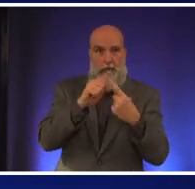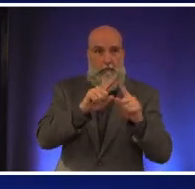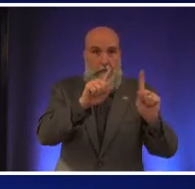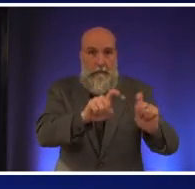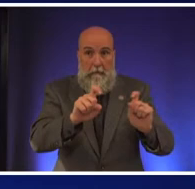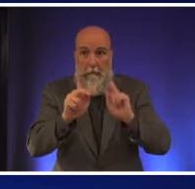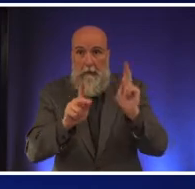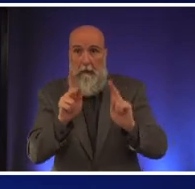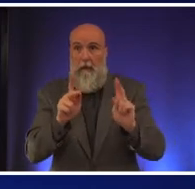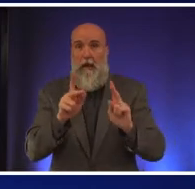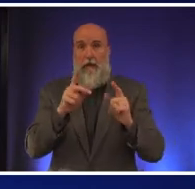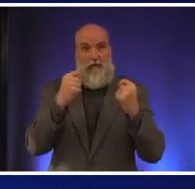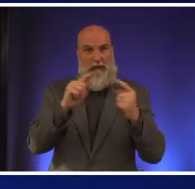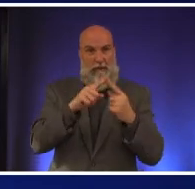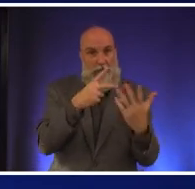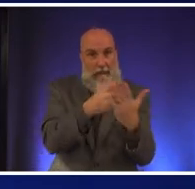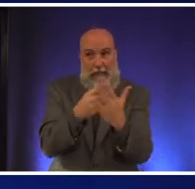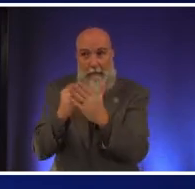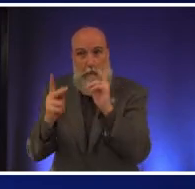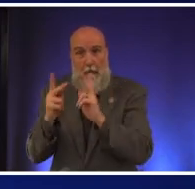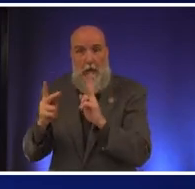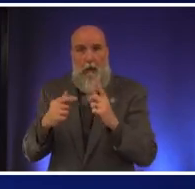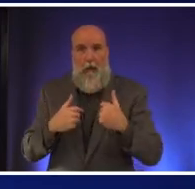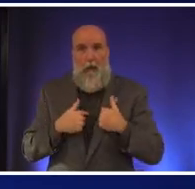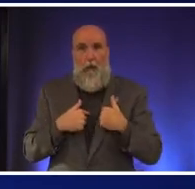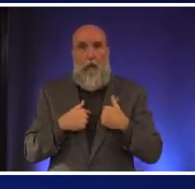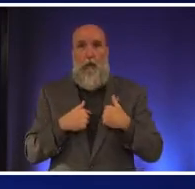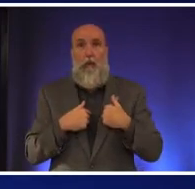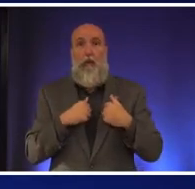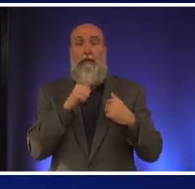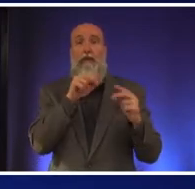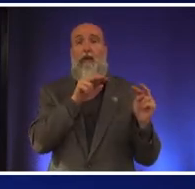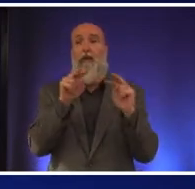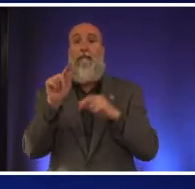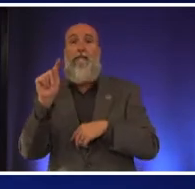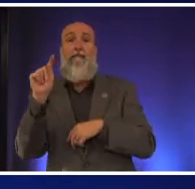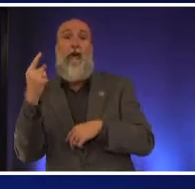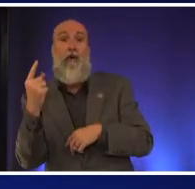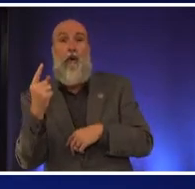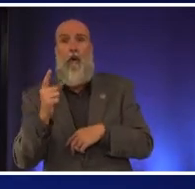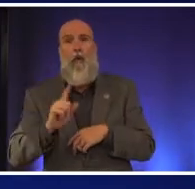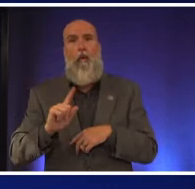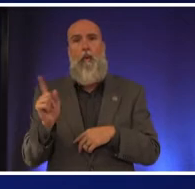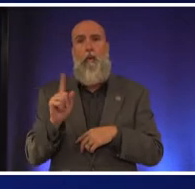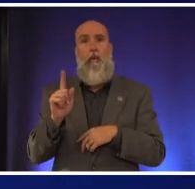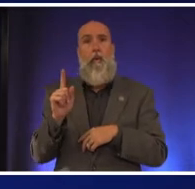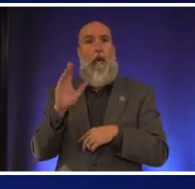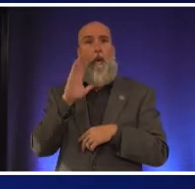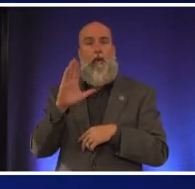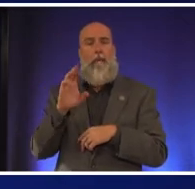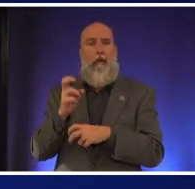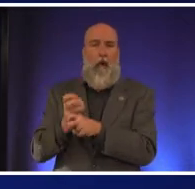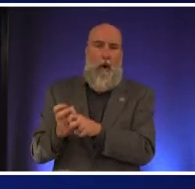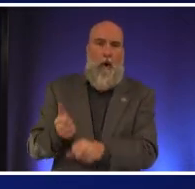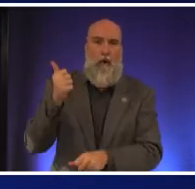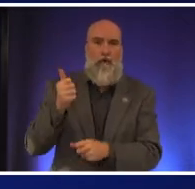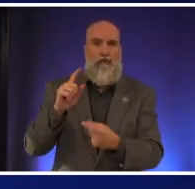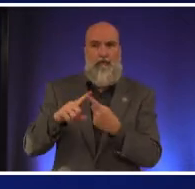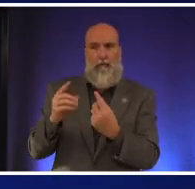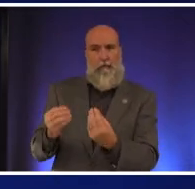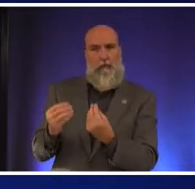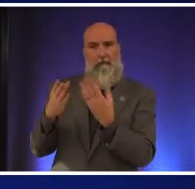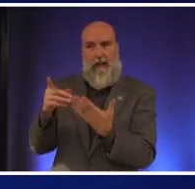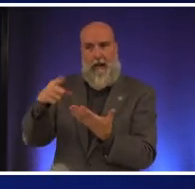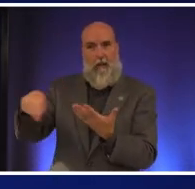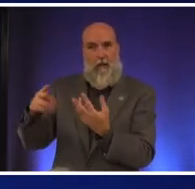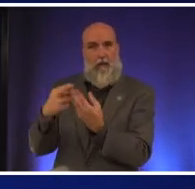trying to get people vaccinated we didn't look first to where it was going to be the hardest to provide those